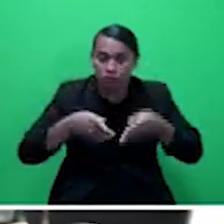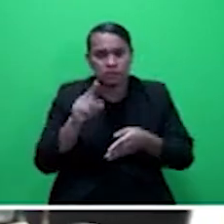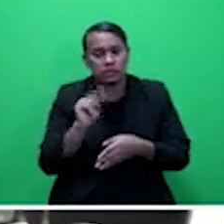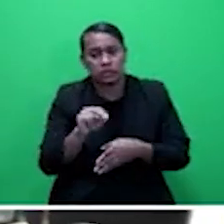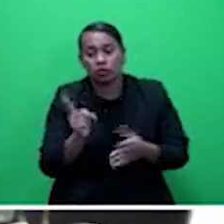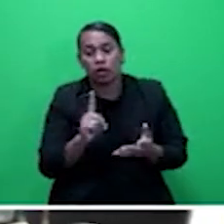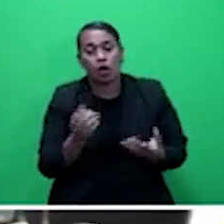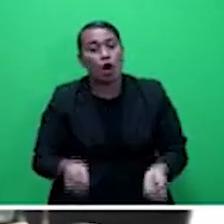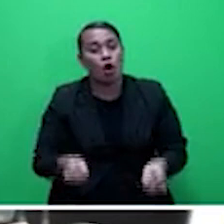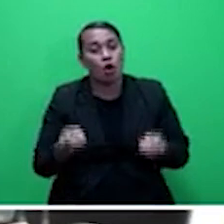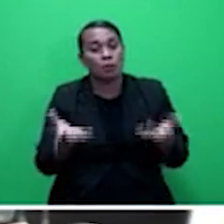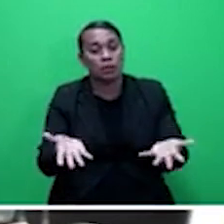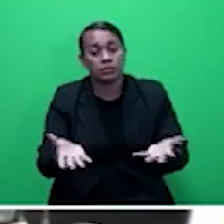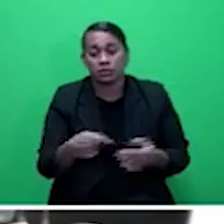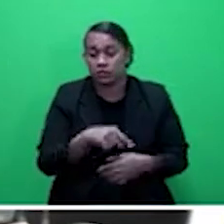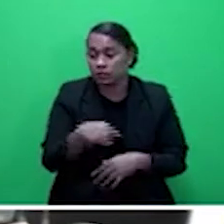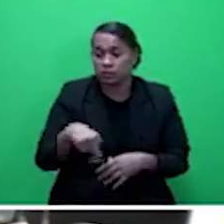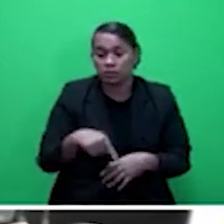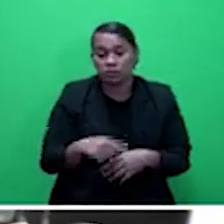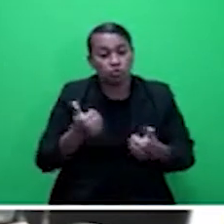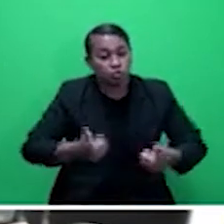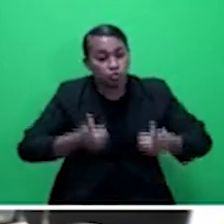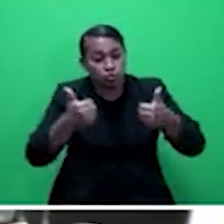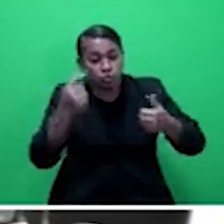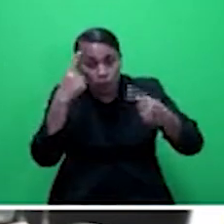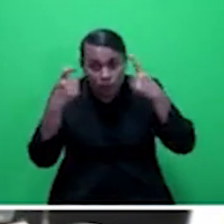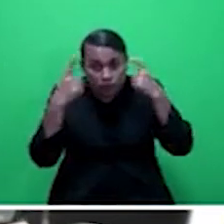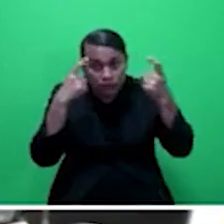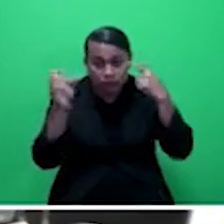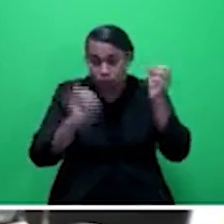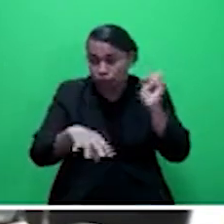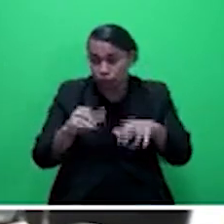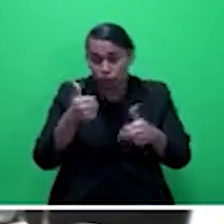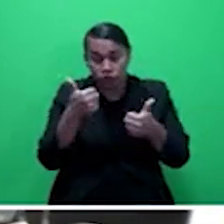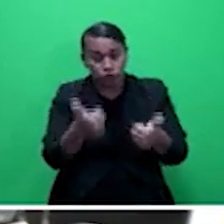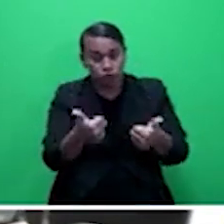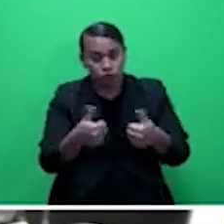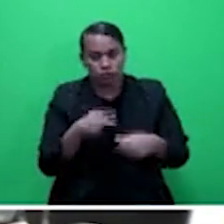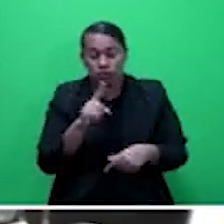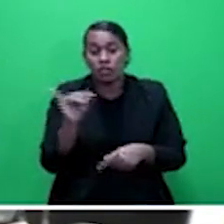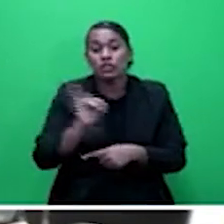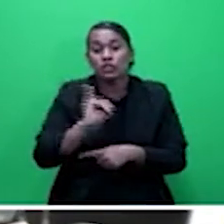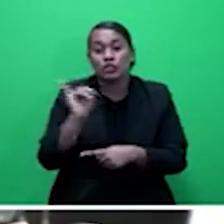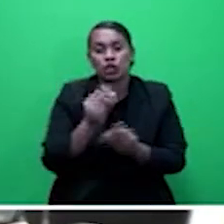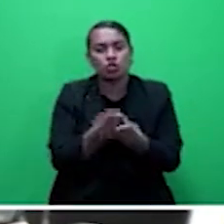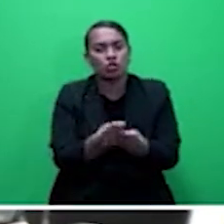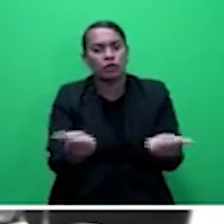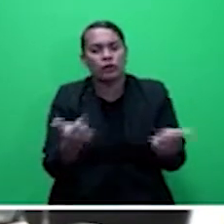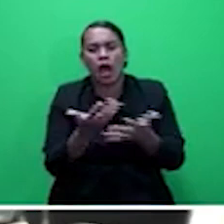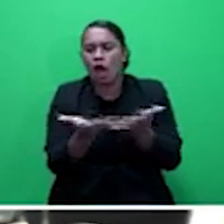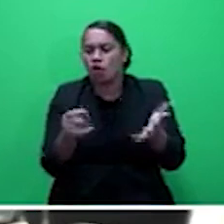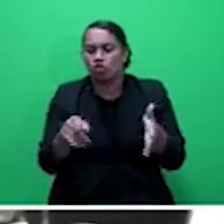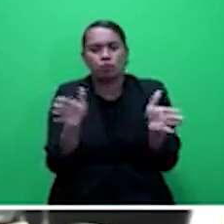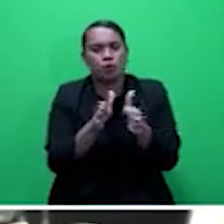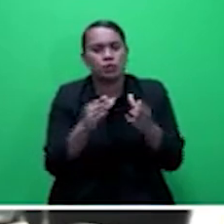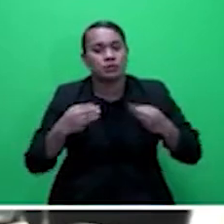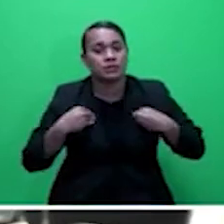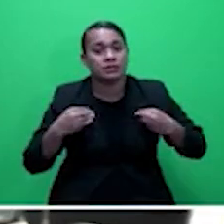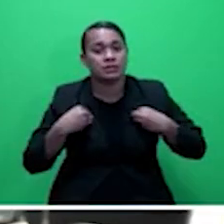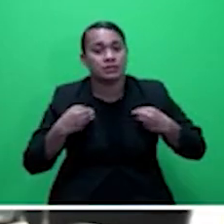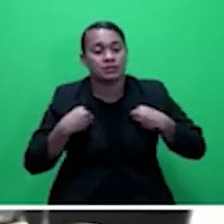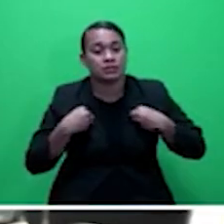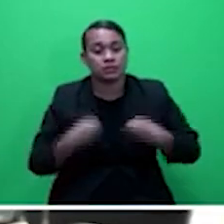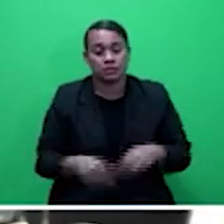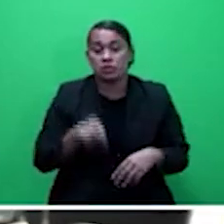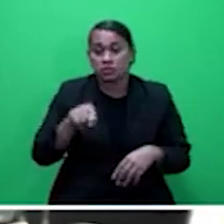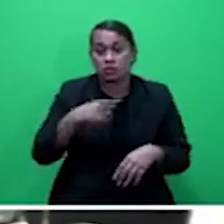insurance solutions by the private sector to the micro and small medium enterprises, which forms a major part of our